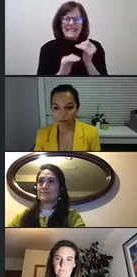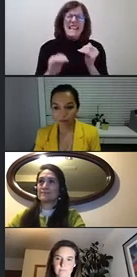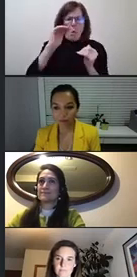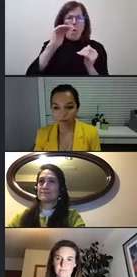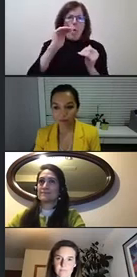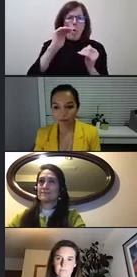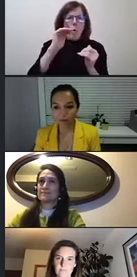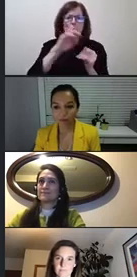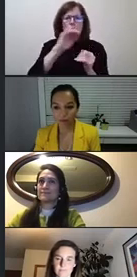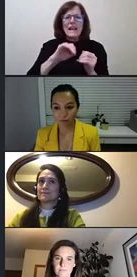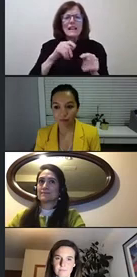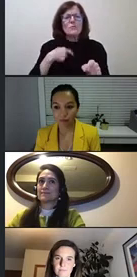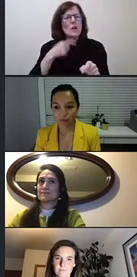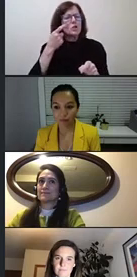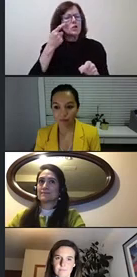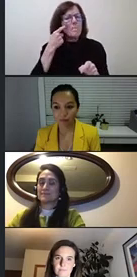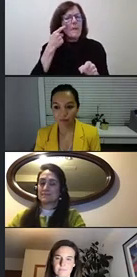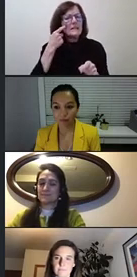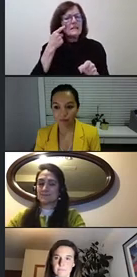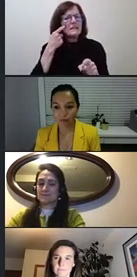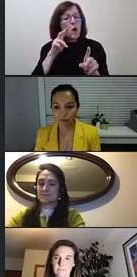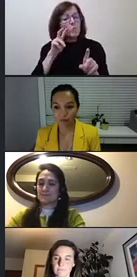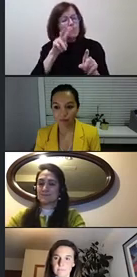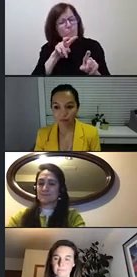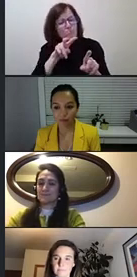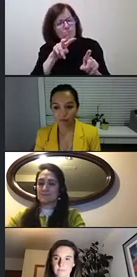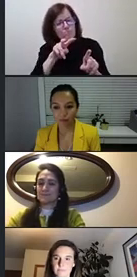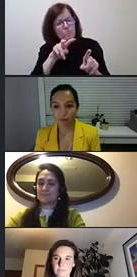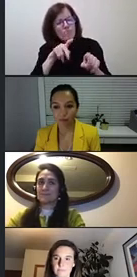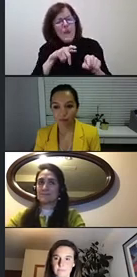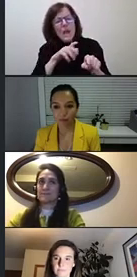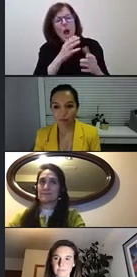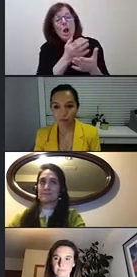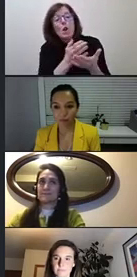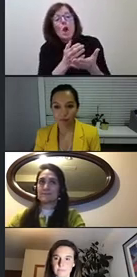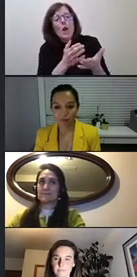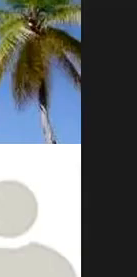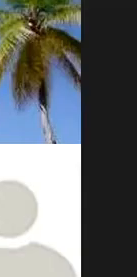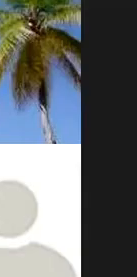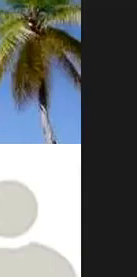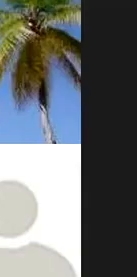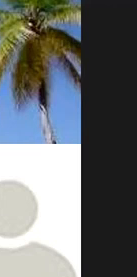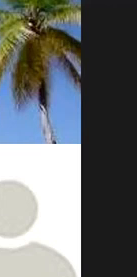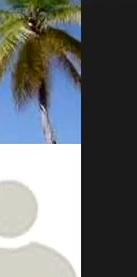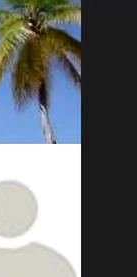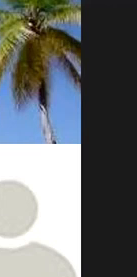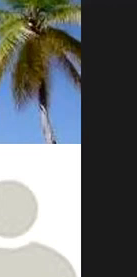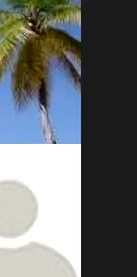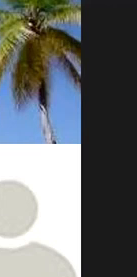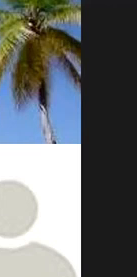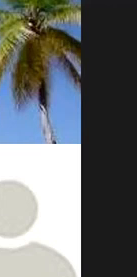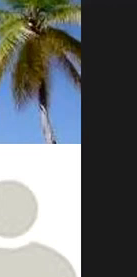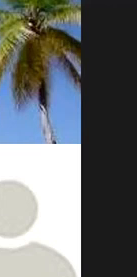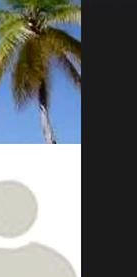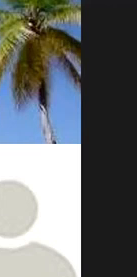what i can tell from the autism sectors once you it's the collective impact model you know bringing uh parents together